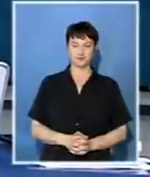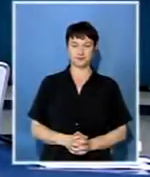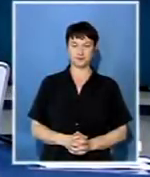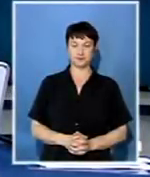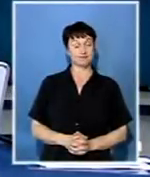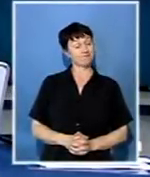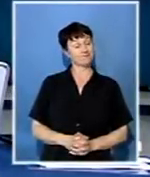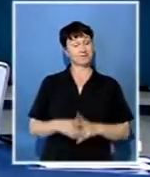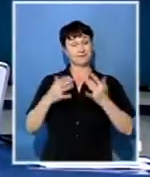All right, time first.